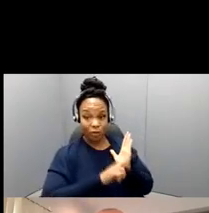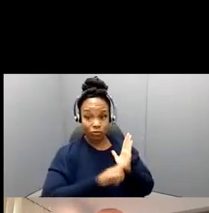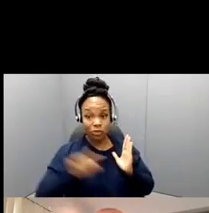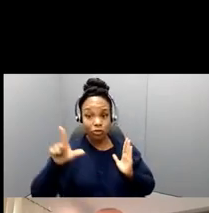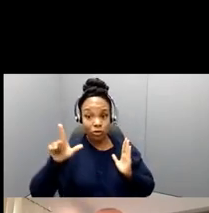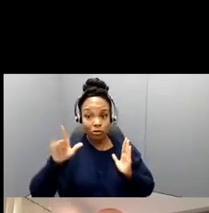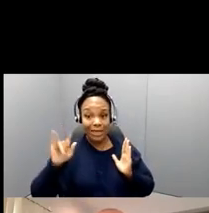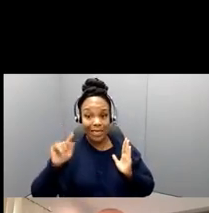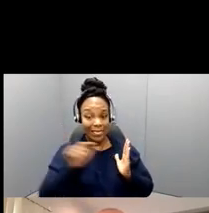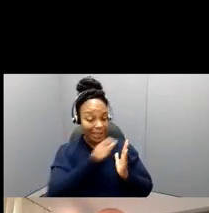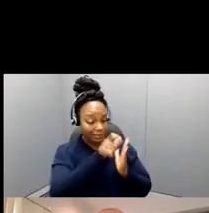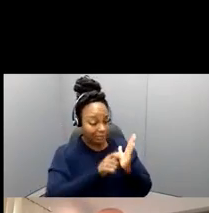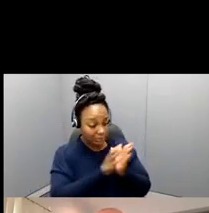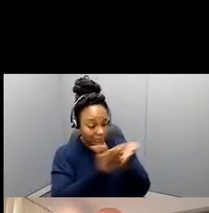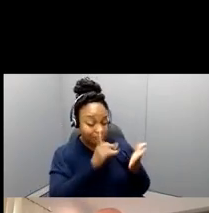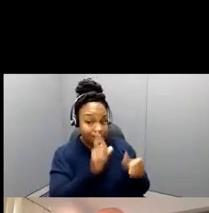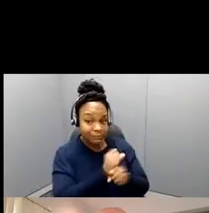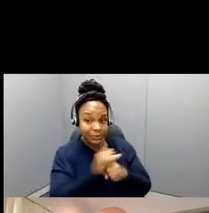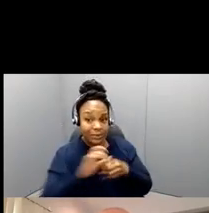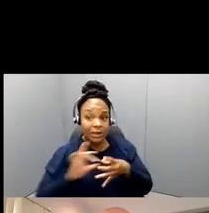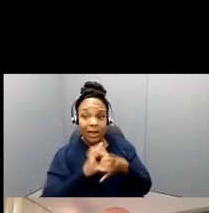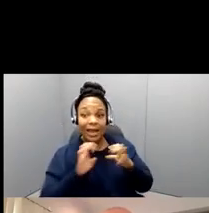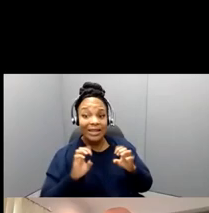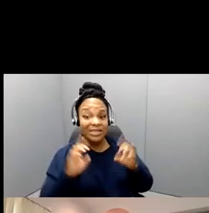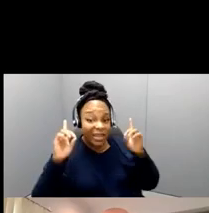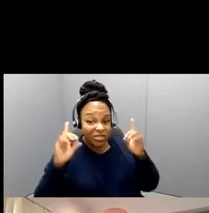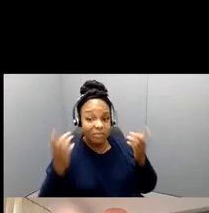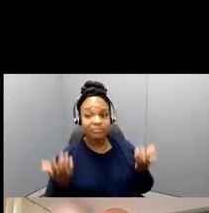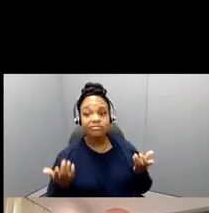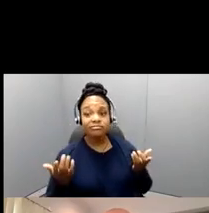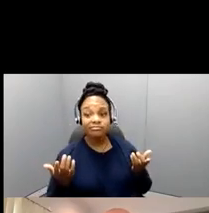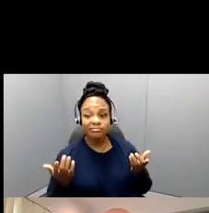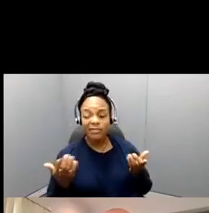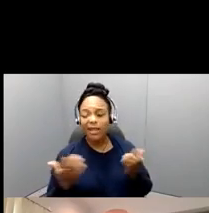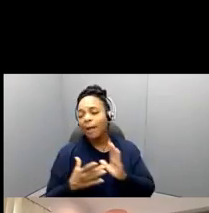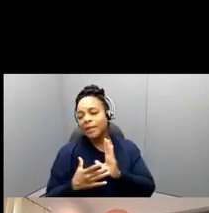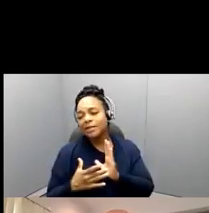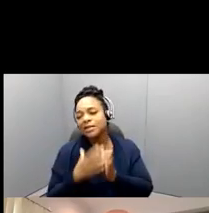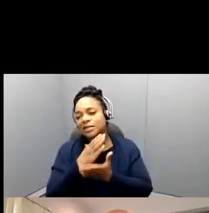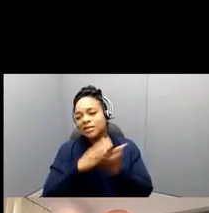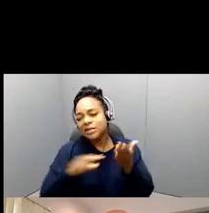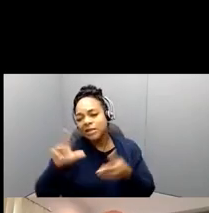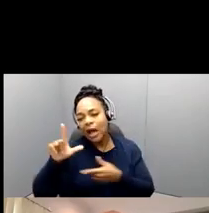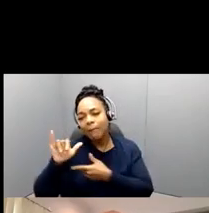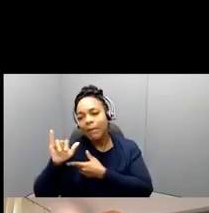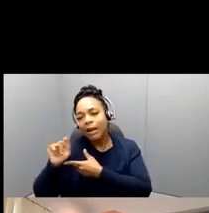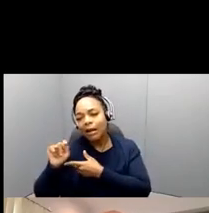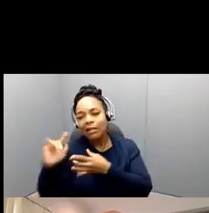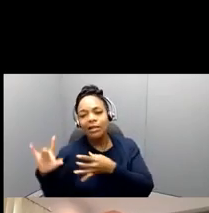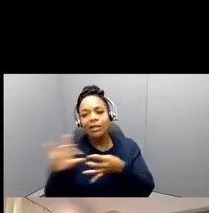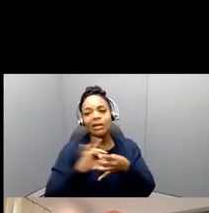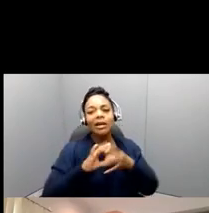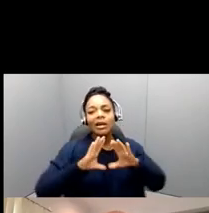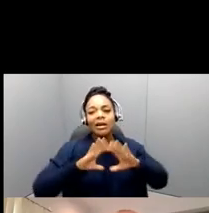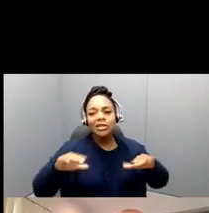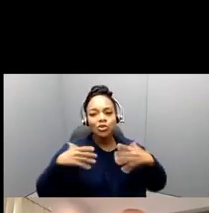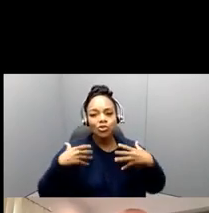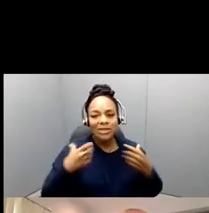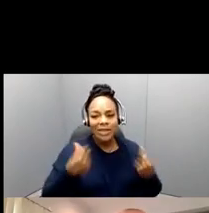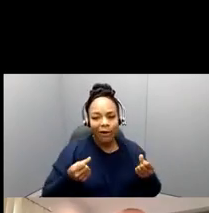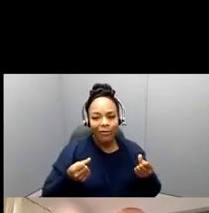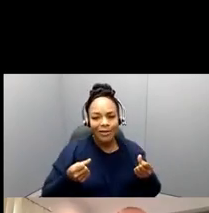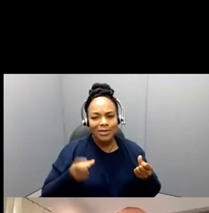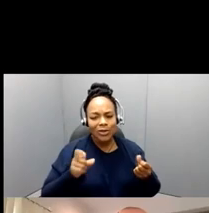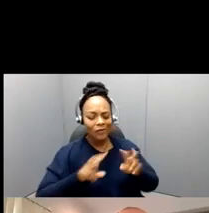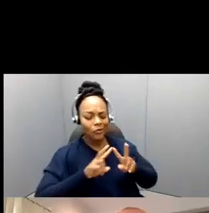for example, children's health and things, that, um, where it may be, is this a health study or is it an education study?